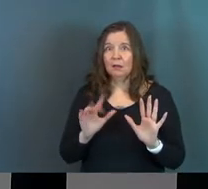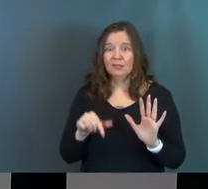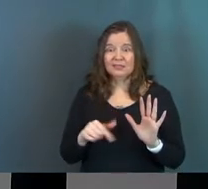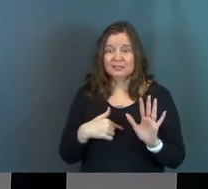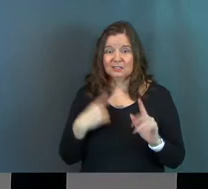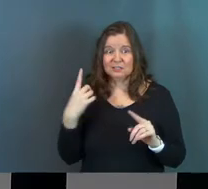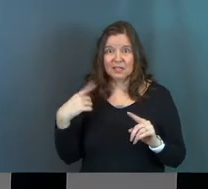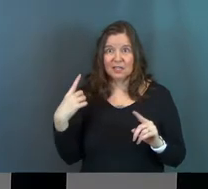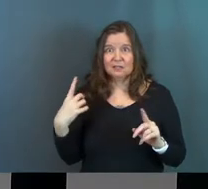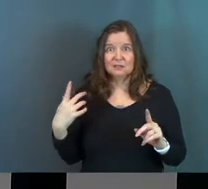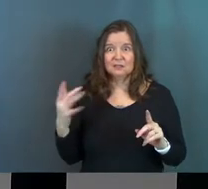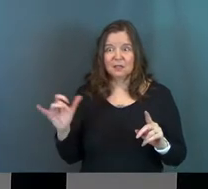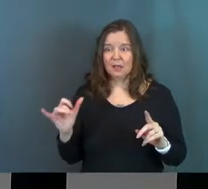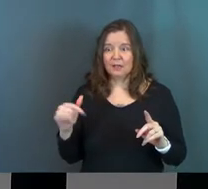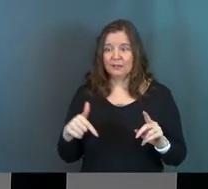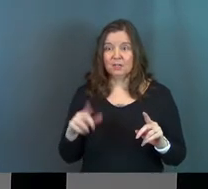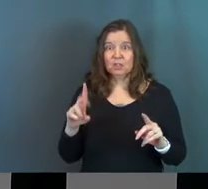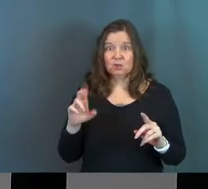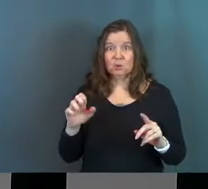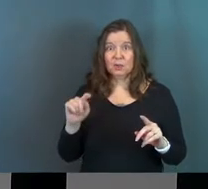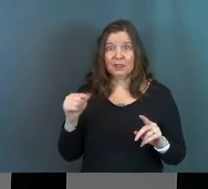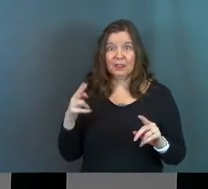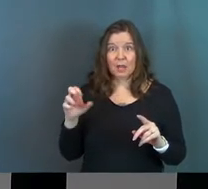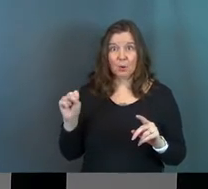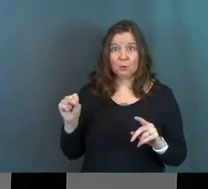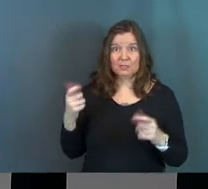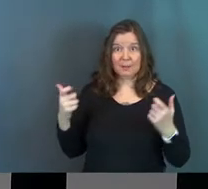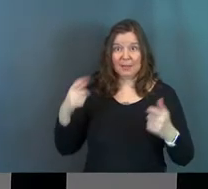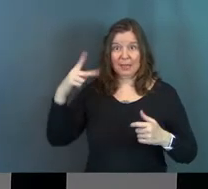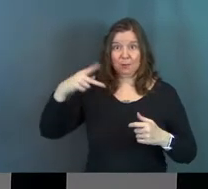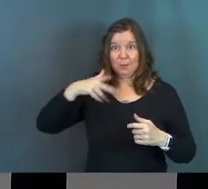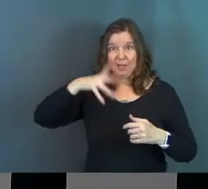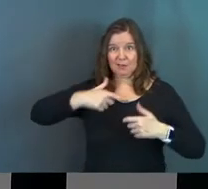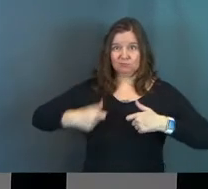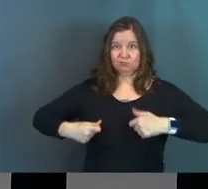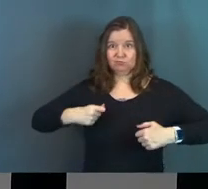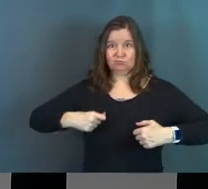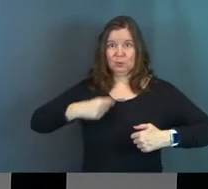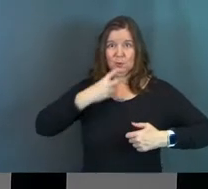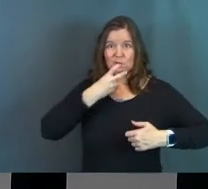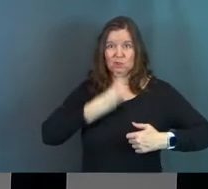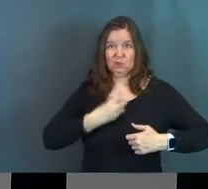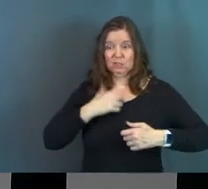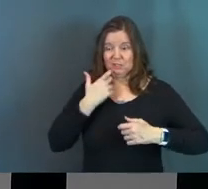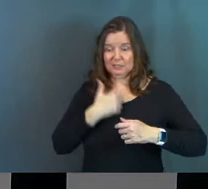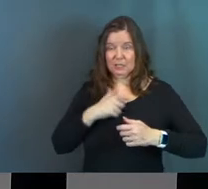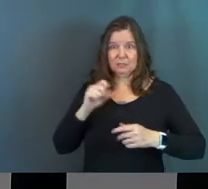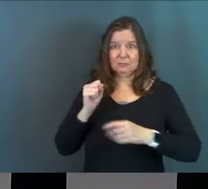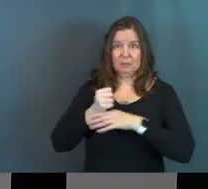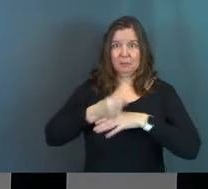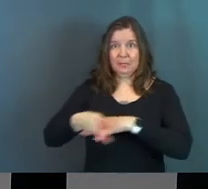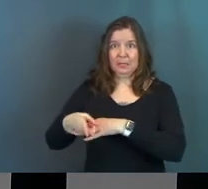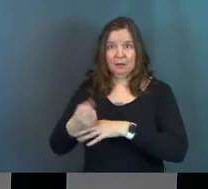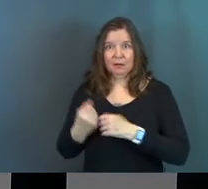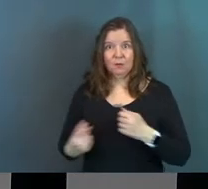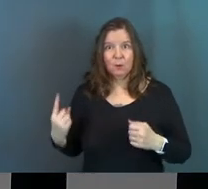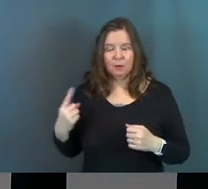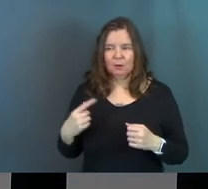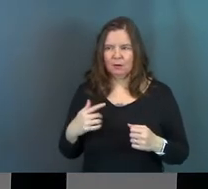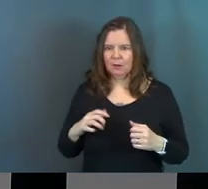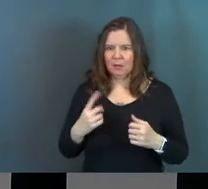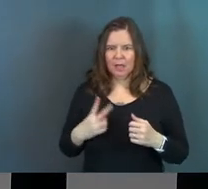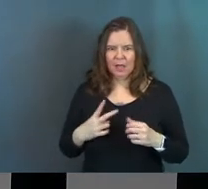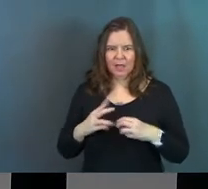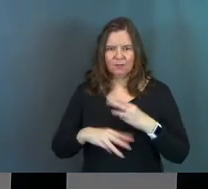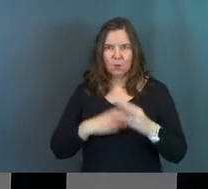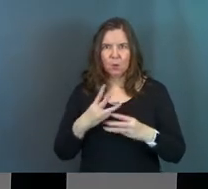This is insane. Like the dude, Thanos, the guy, the big purple guy with a really weird chin just beat everybody. You know what I'm saying? You're like,